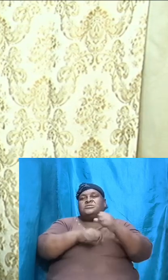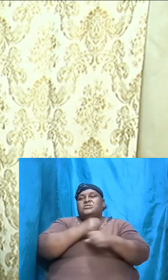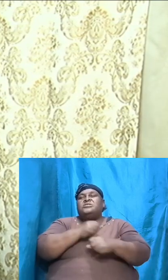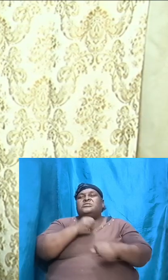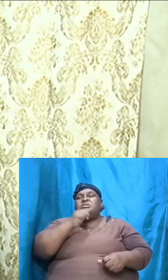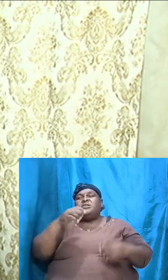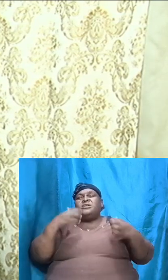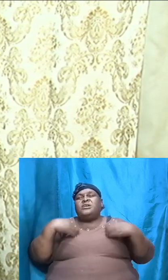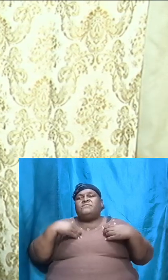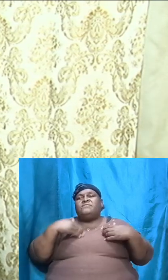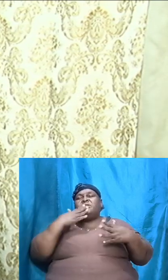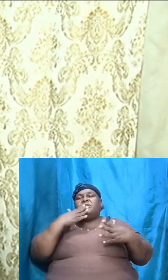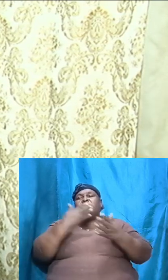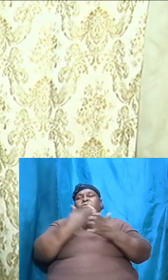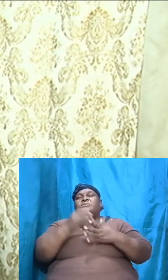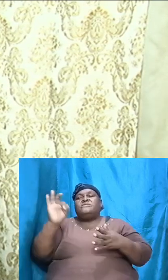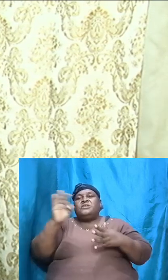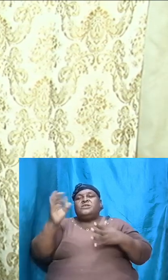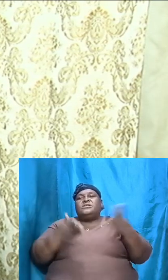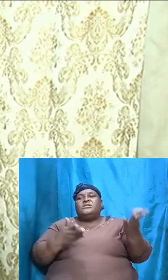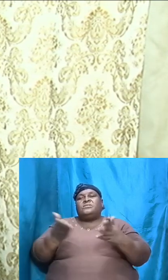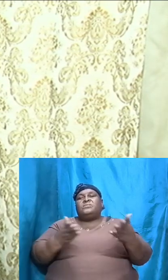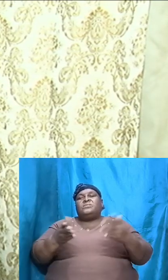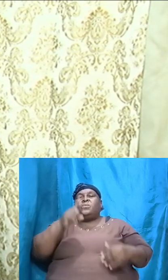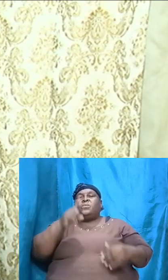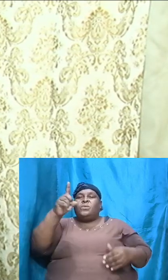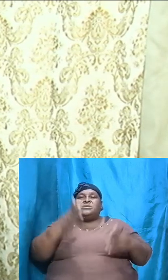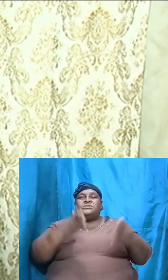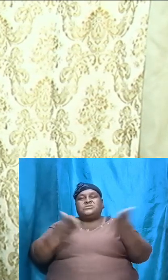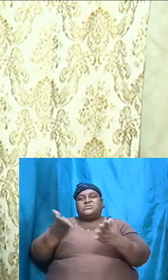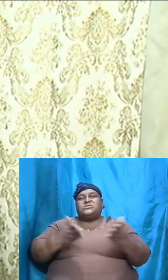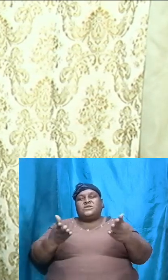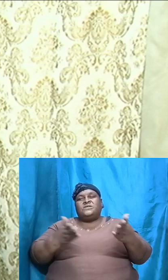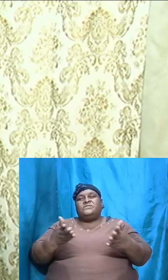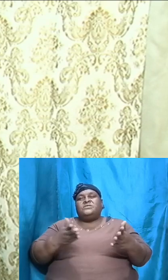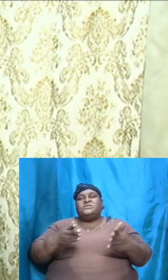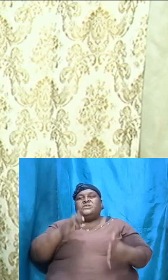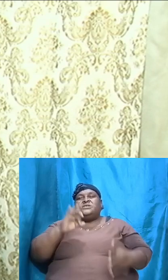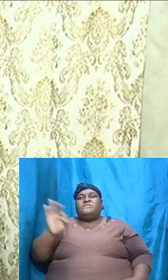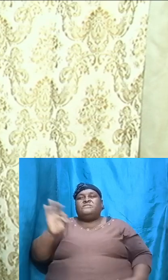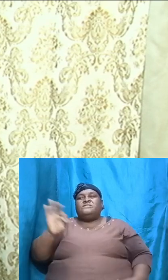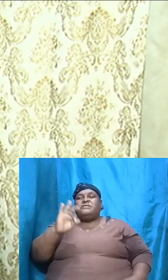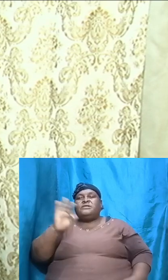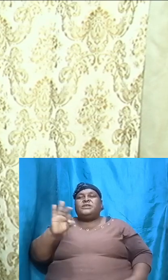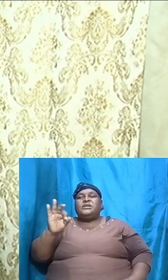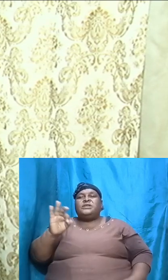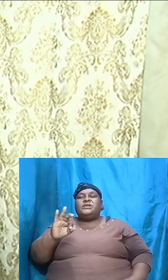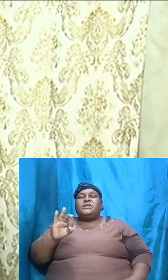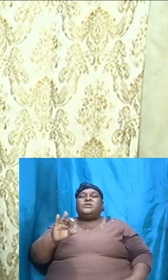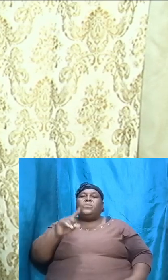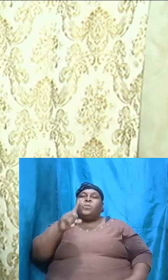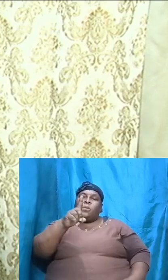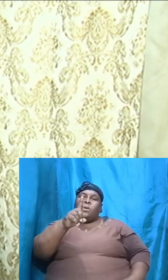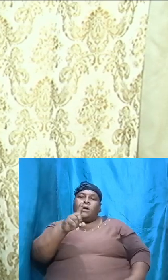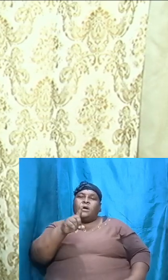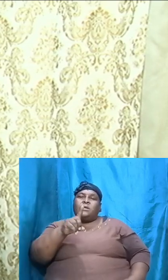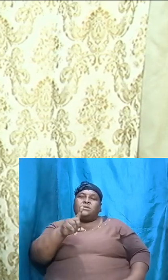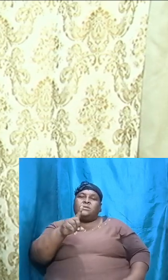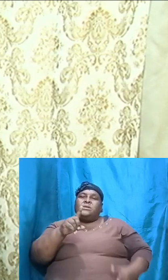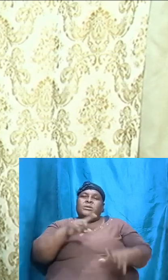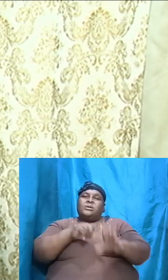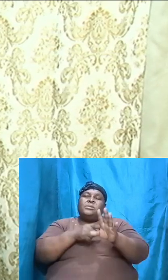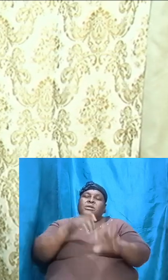good Friday service we will just have one service on Friday it begins at 9 AM and we